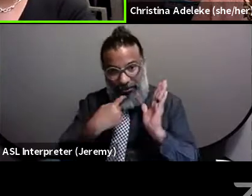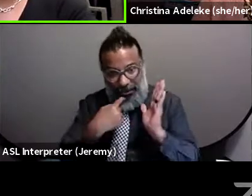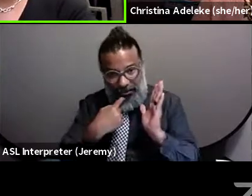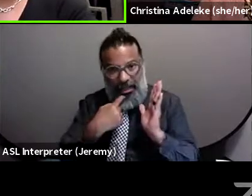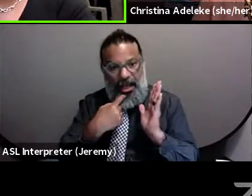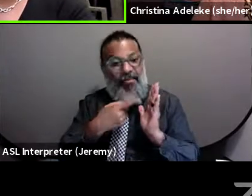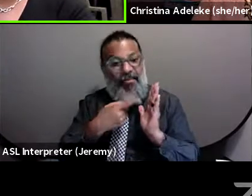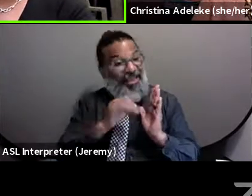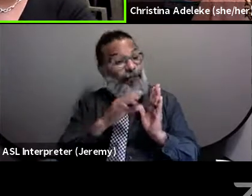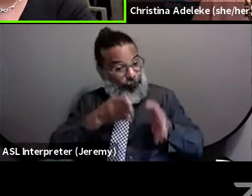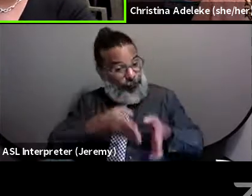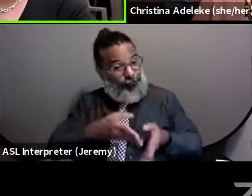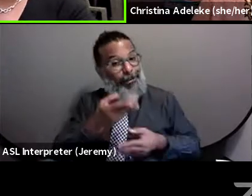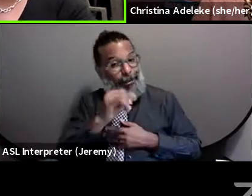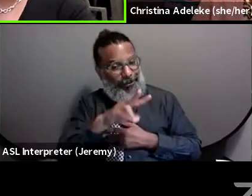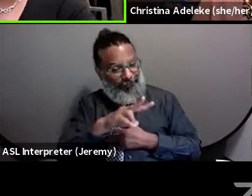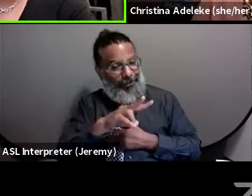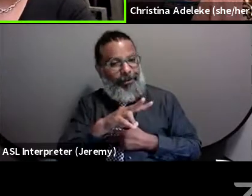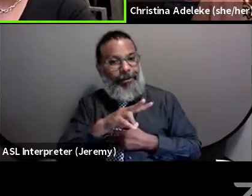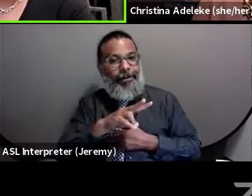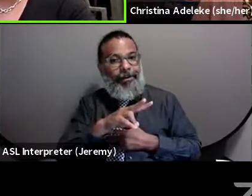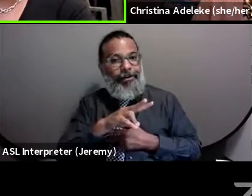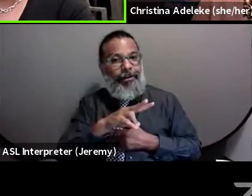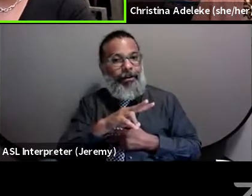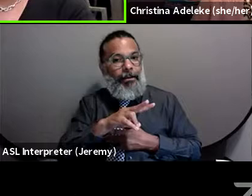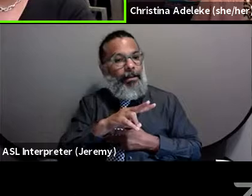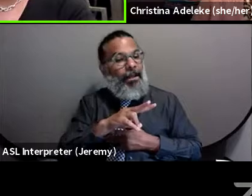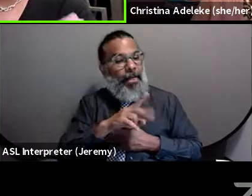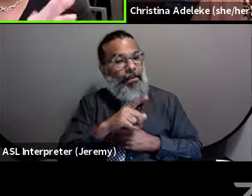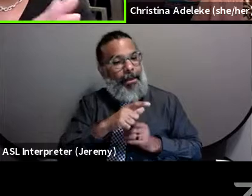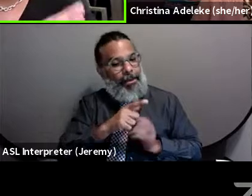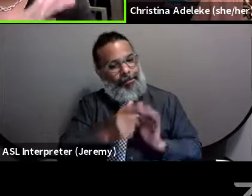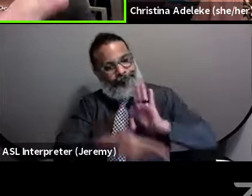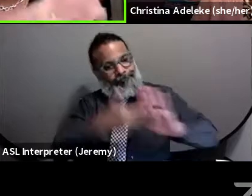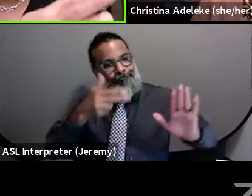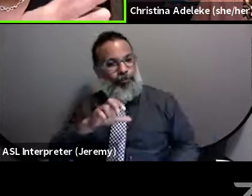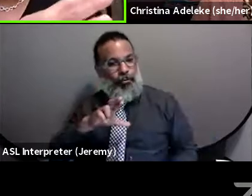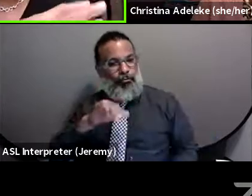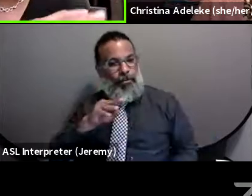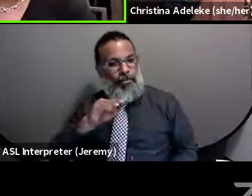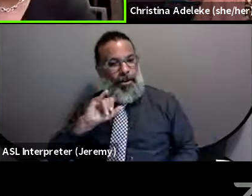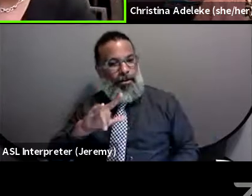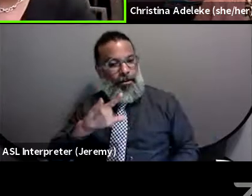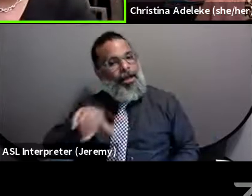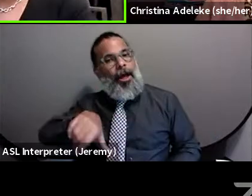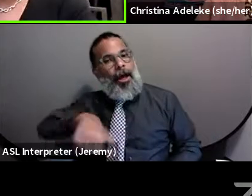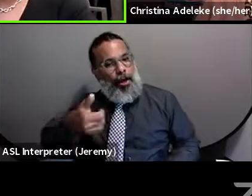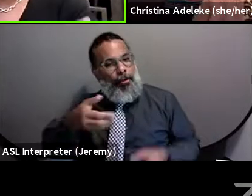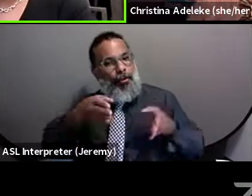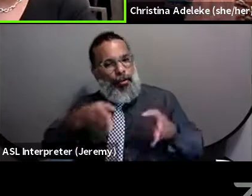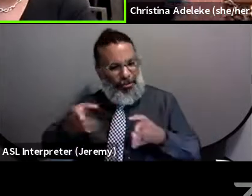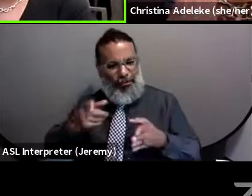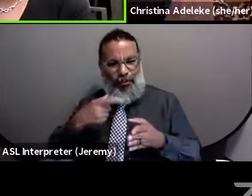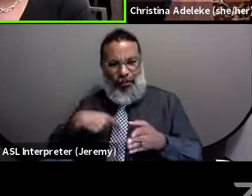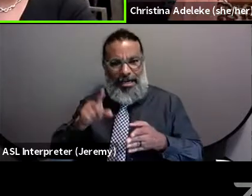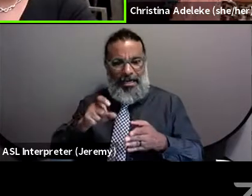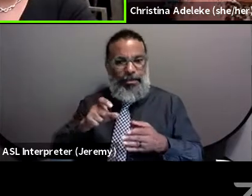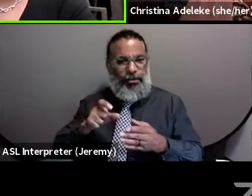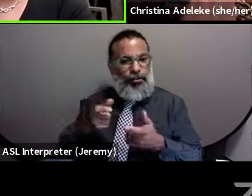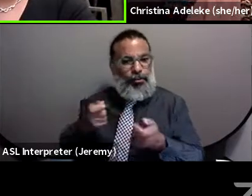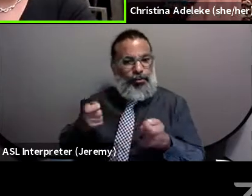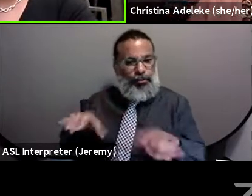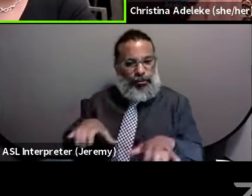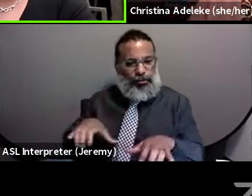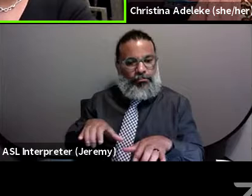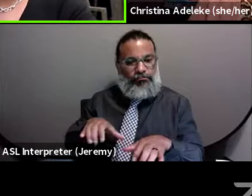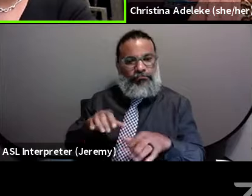will criminalize somebody or, um, you know, living with HIV. So I think that's, that's one area of work that we are doing as well